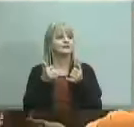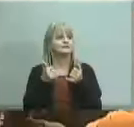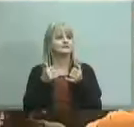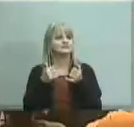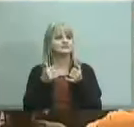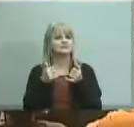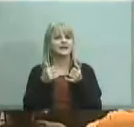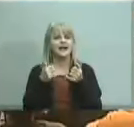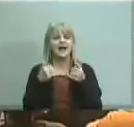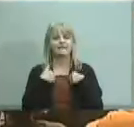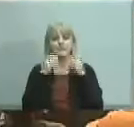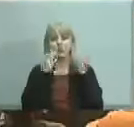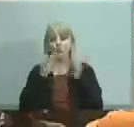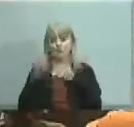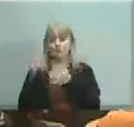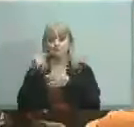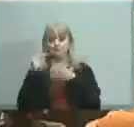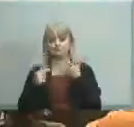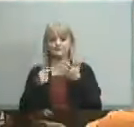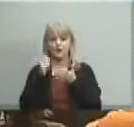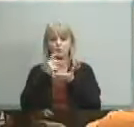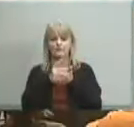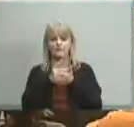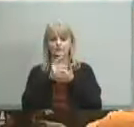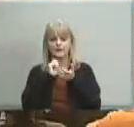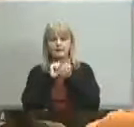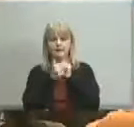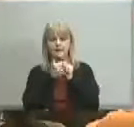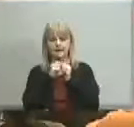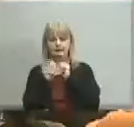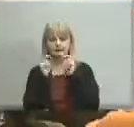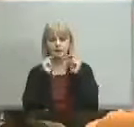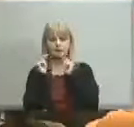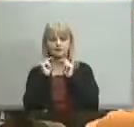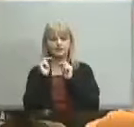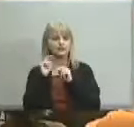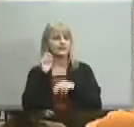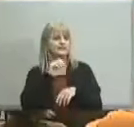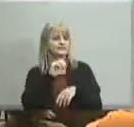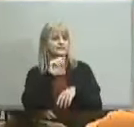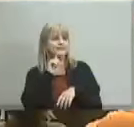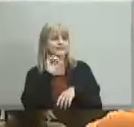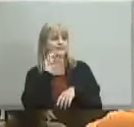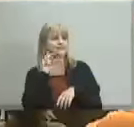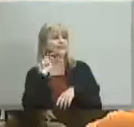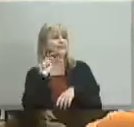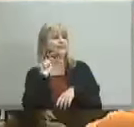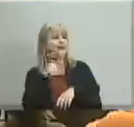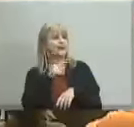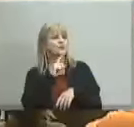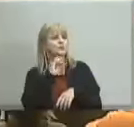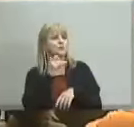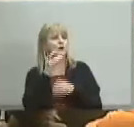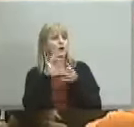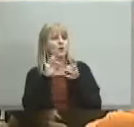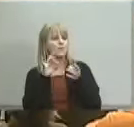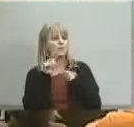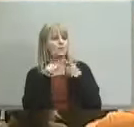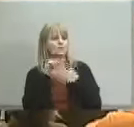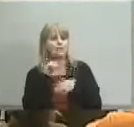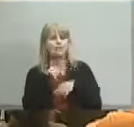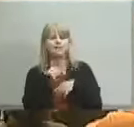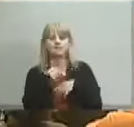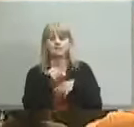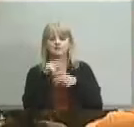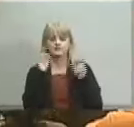item i approval of competitive negotiation etc yes and um i really just want to comment on this i